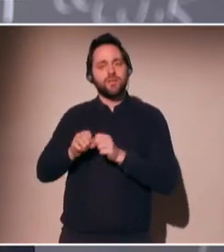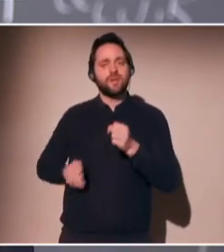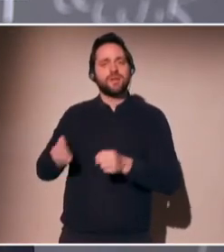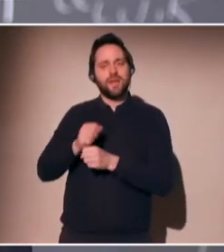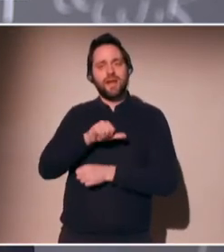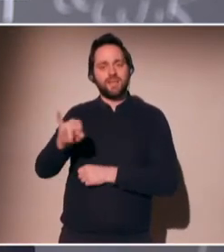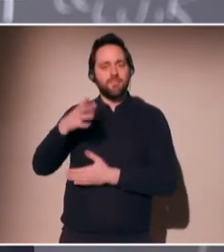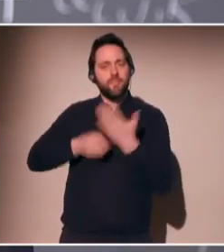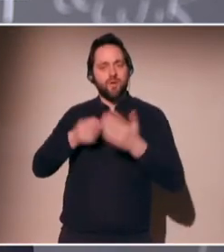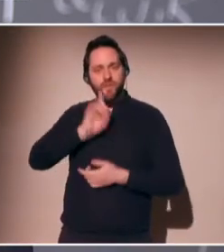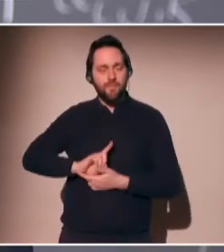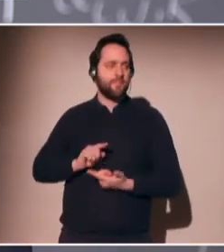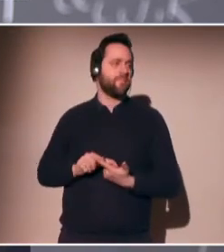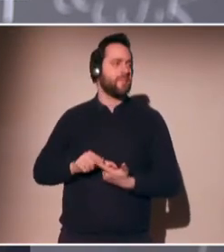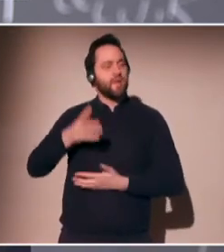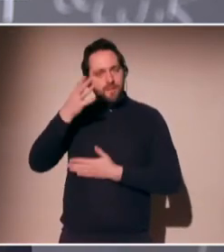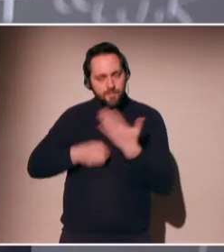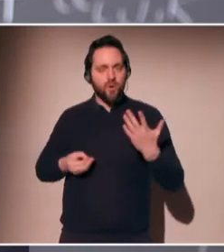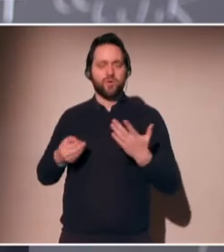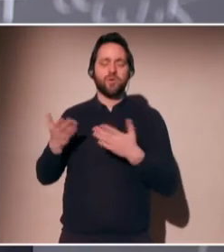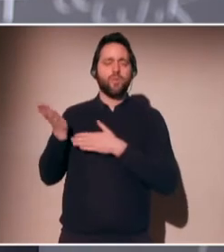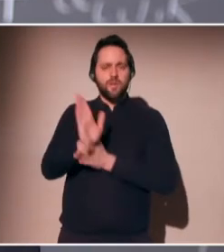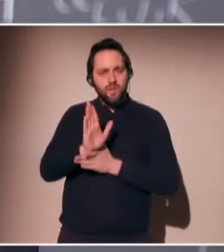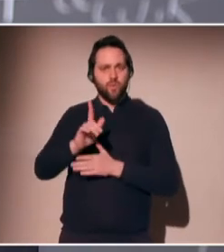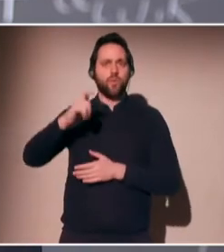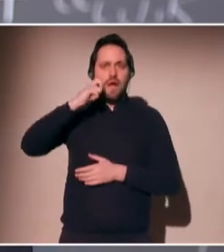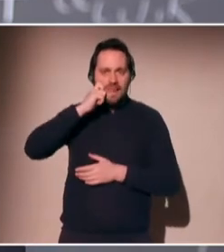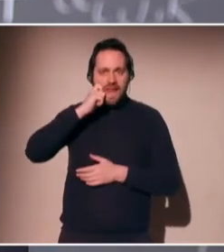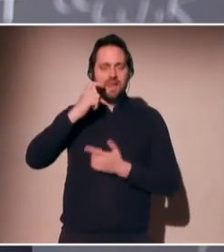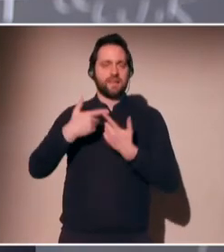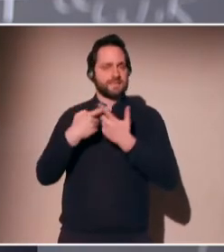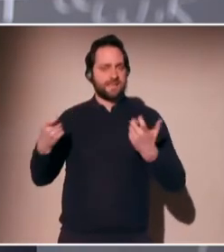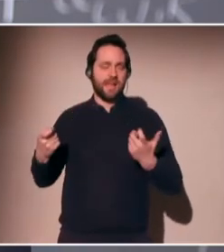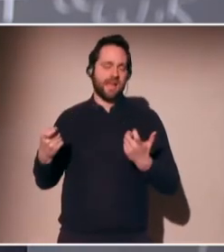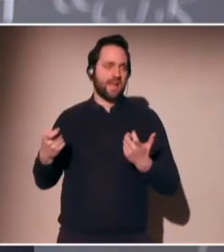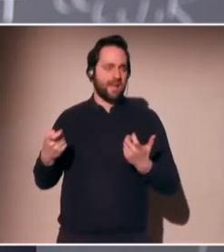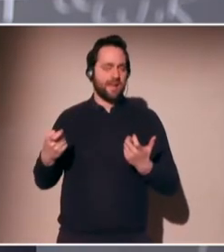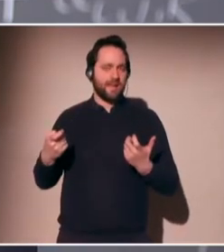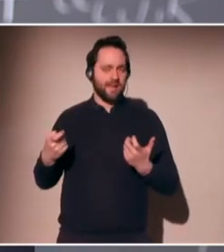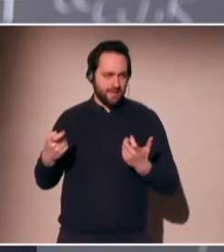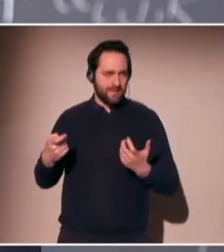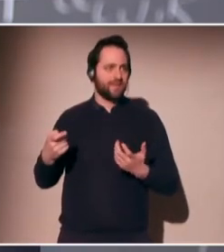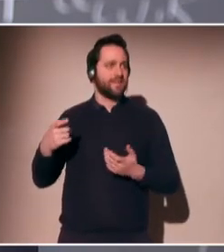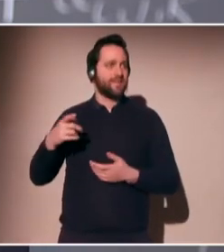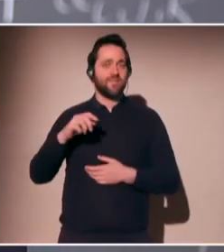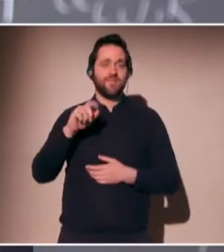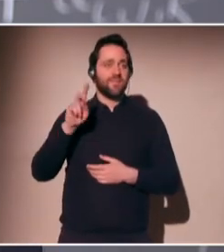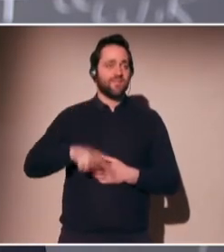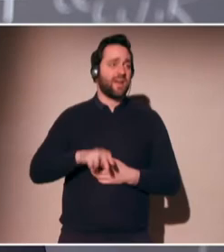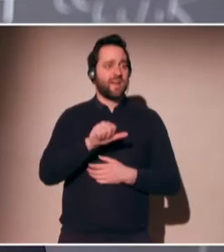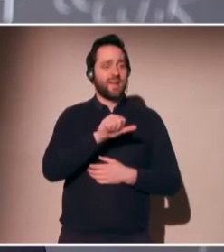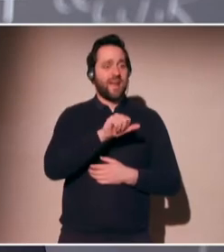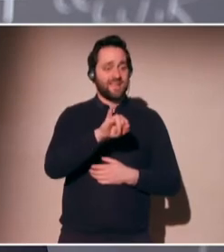good balance, whether it's social or racial, well, then it's something that's going to be her